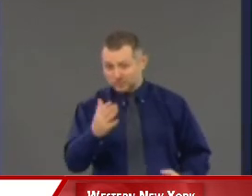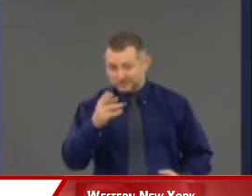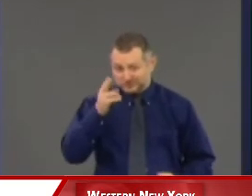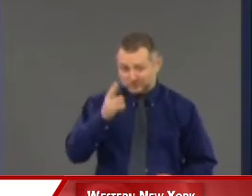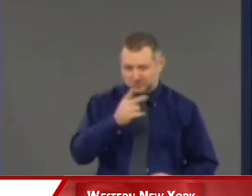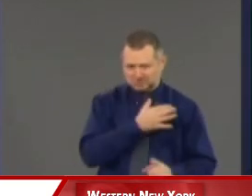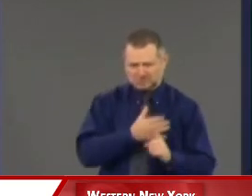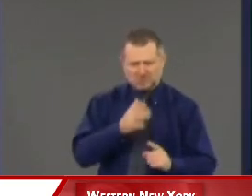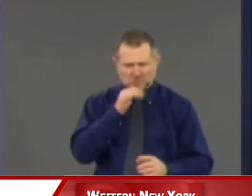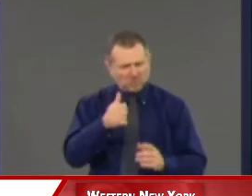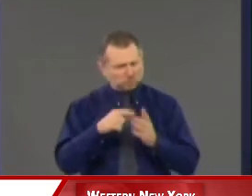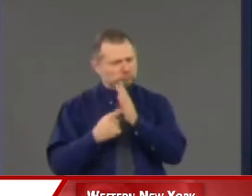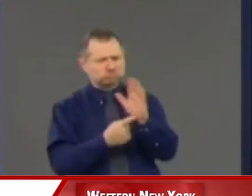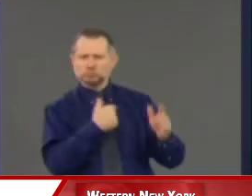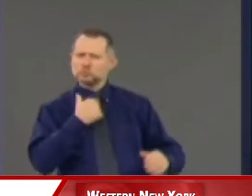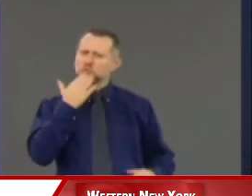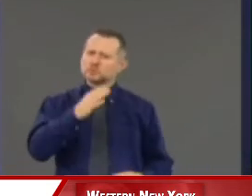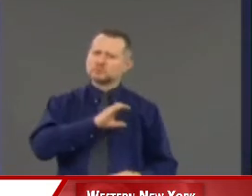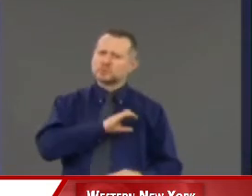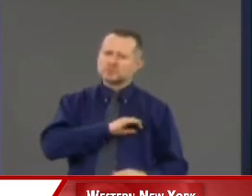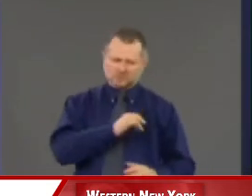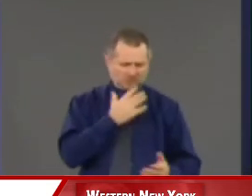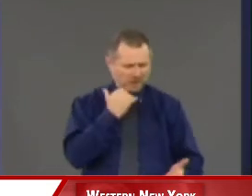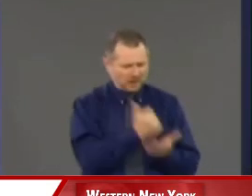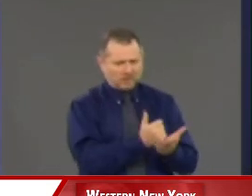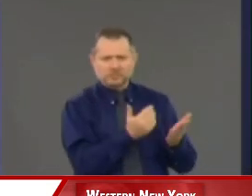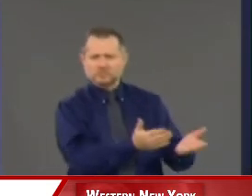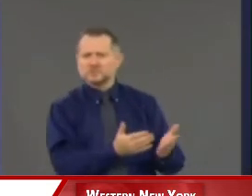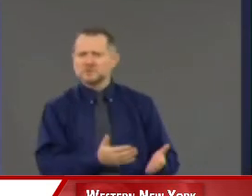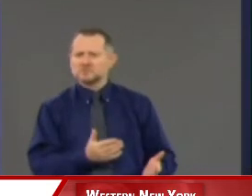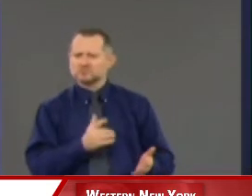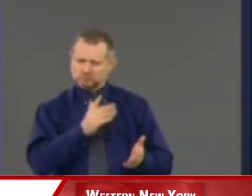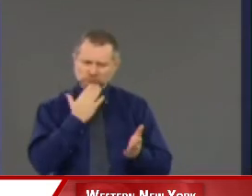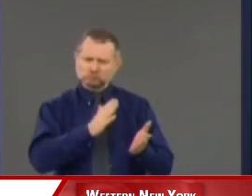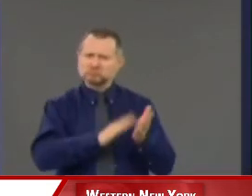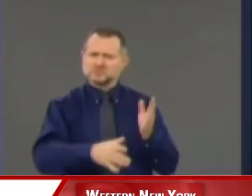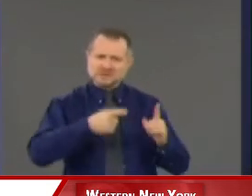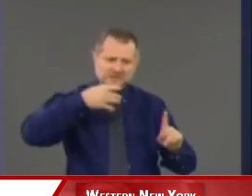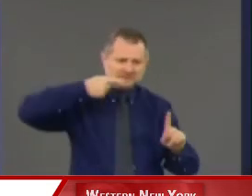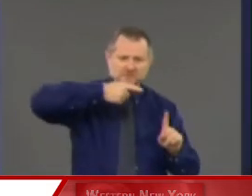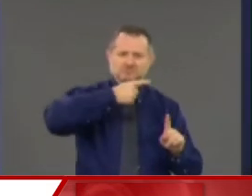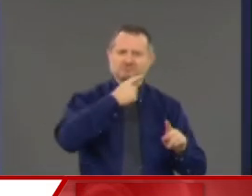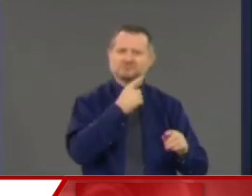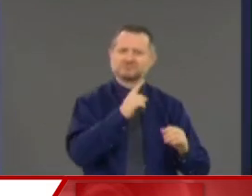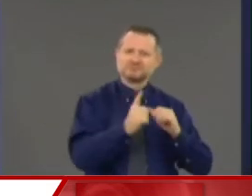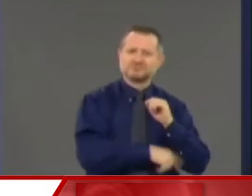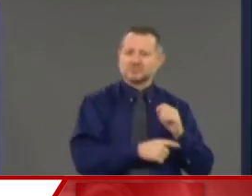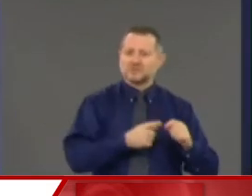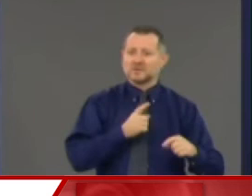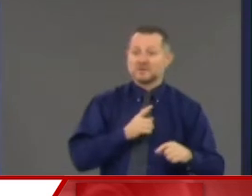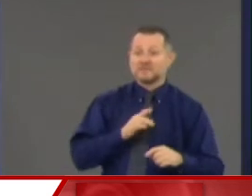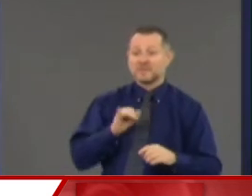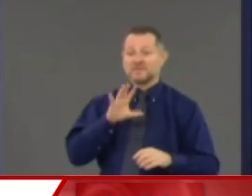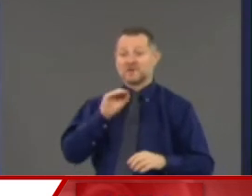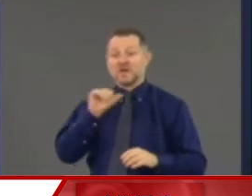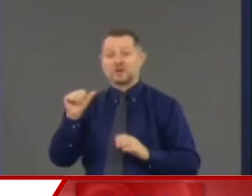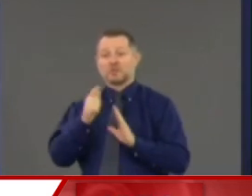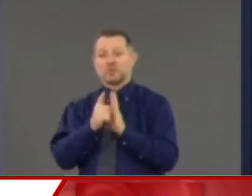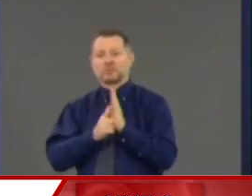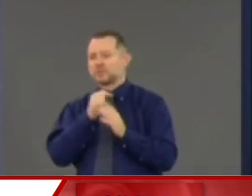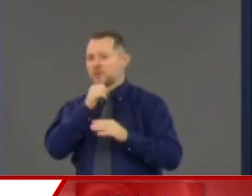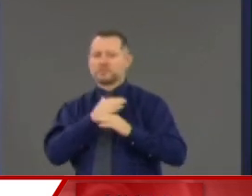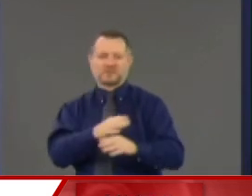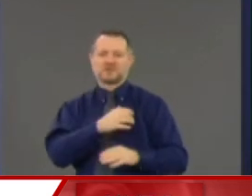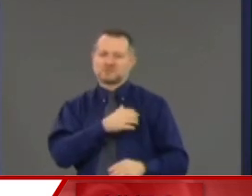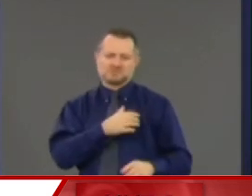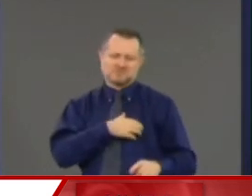release them to help the person and exonerate the person. But I don't believe the law ever stopped the mayor from releasing it. I